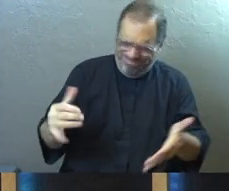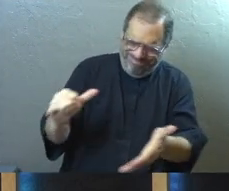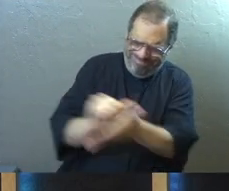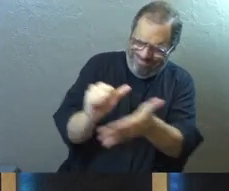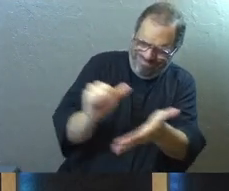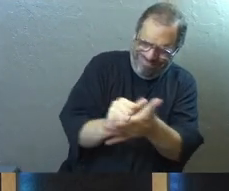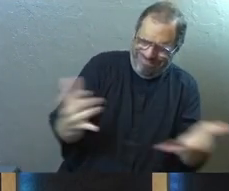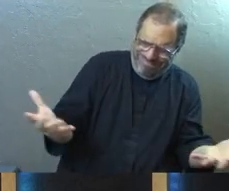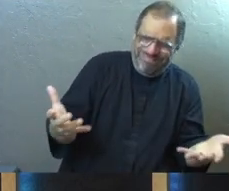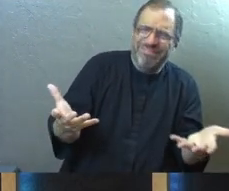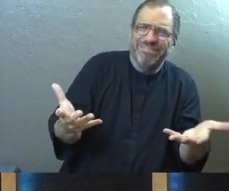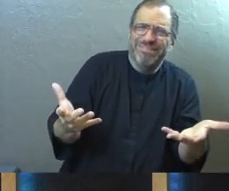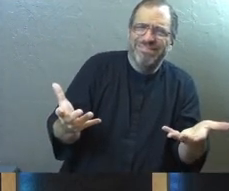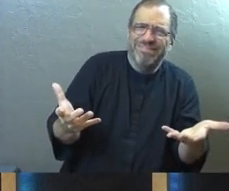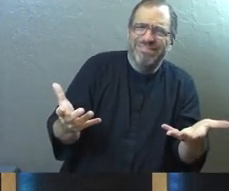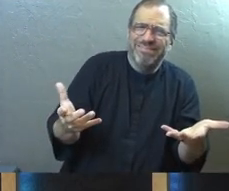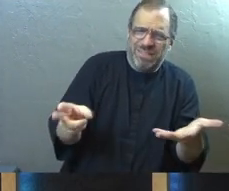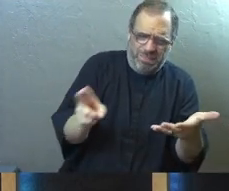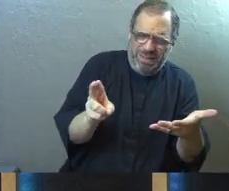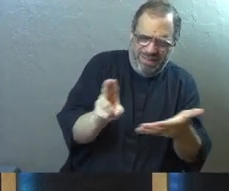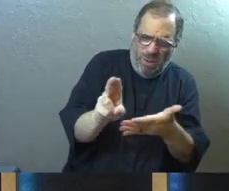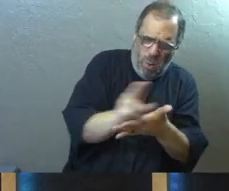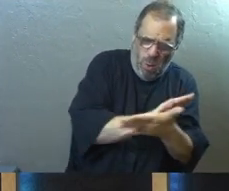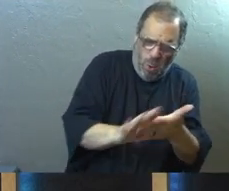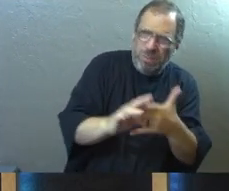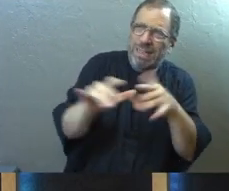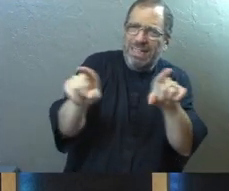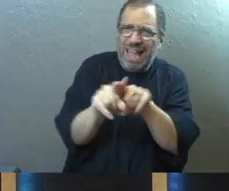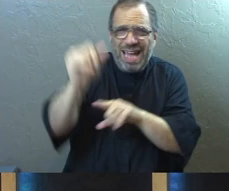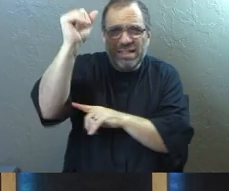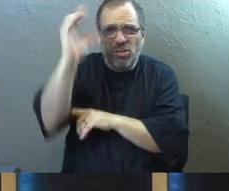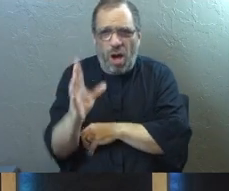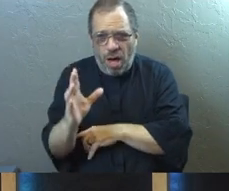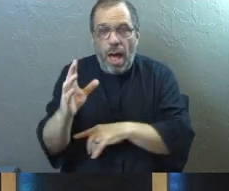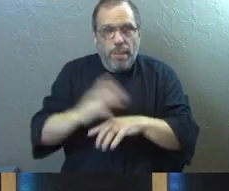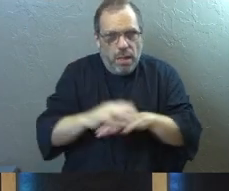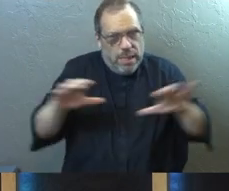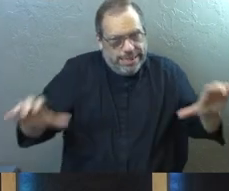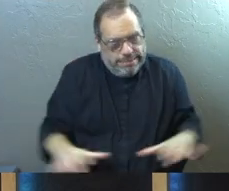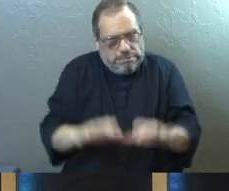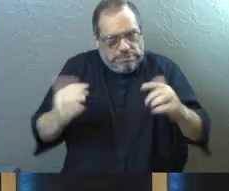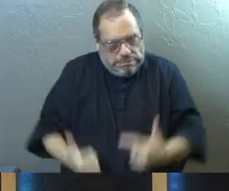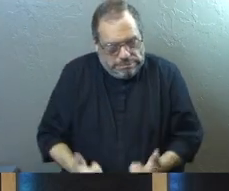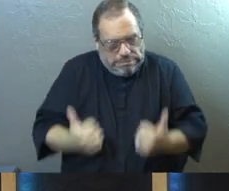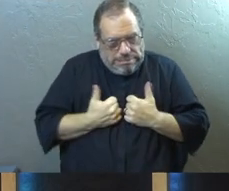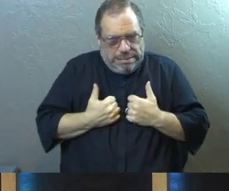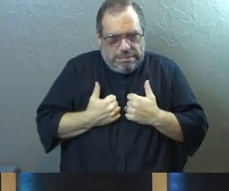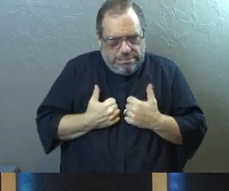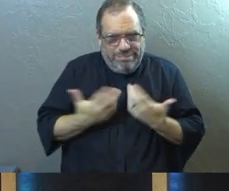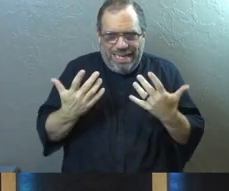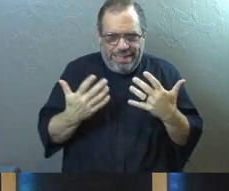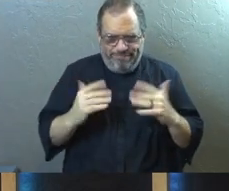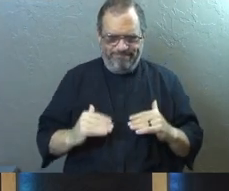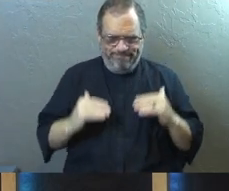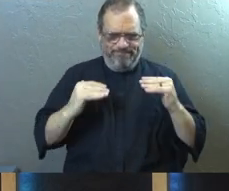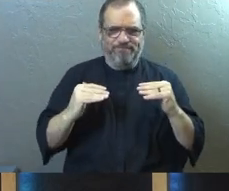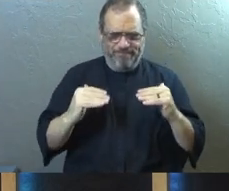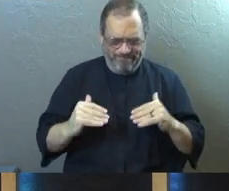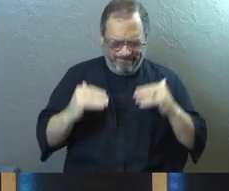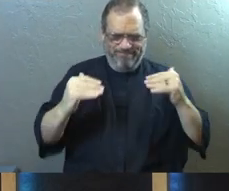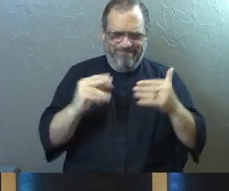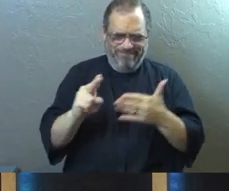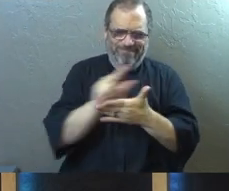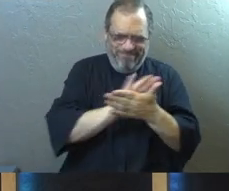capable. It's impossible. Yet we are still doing all we can in our life to climb that mountain.